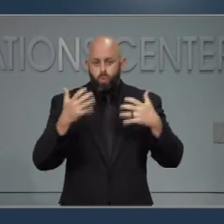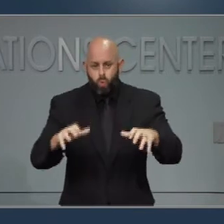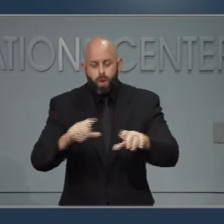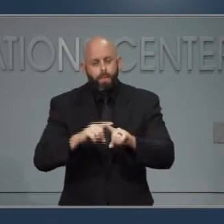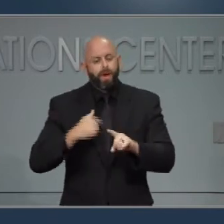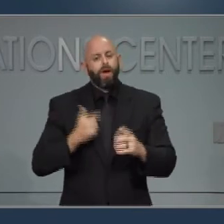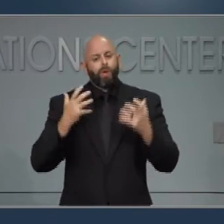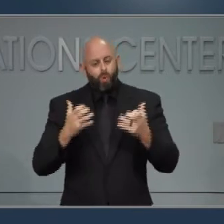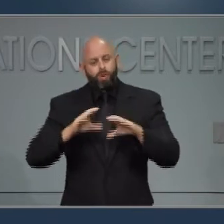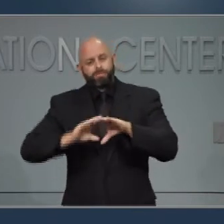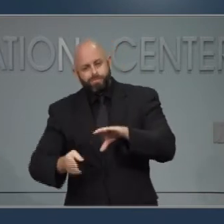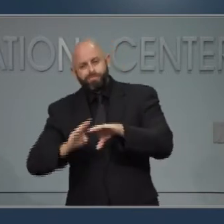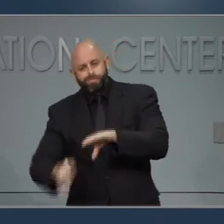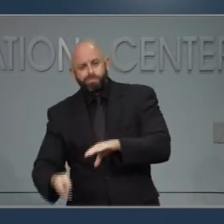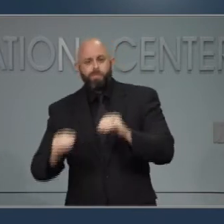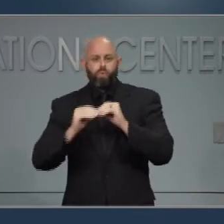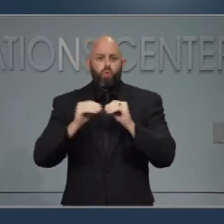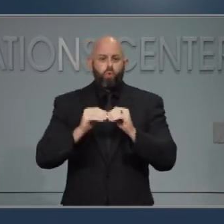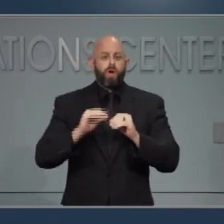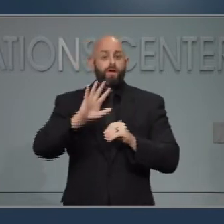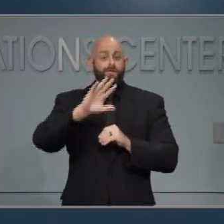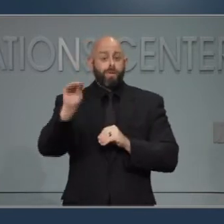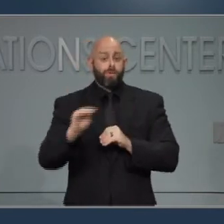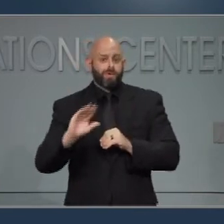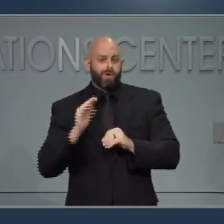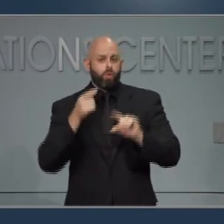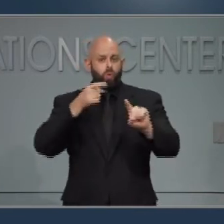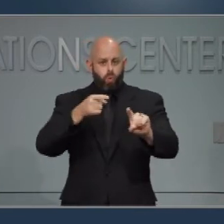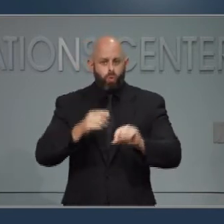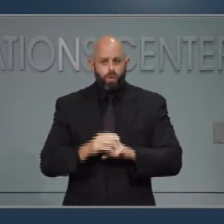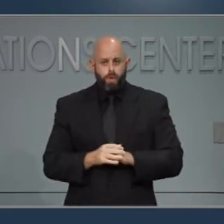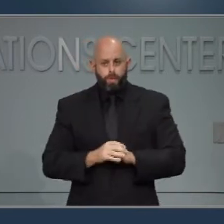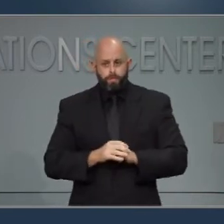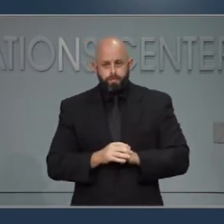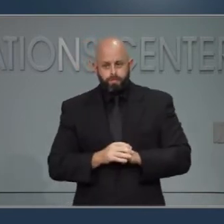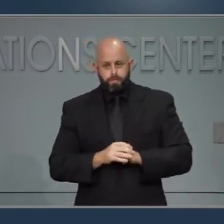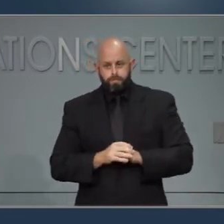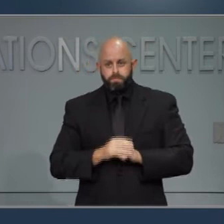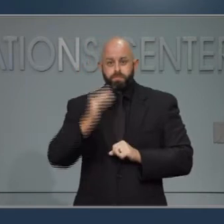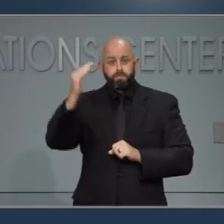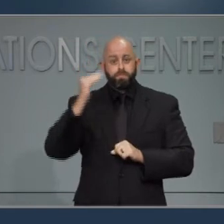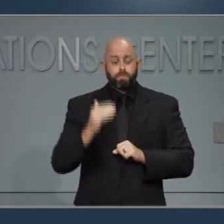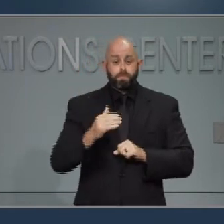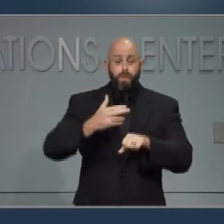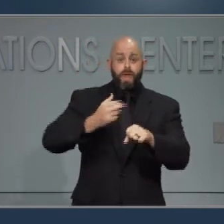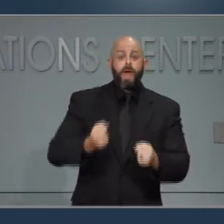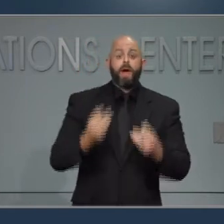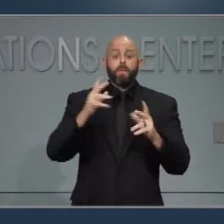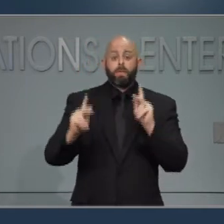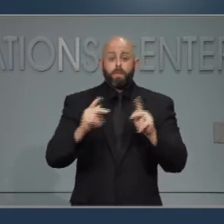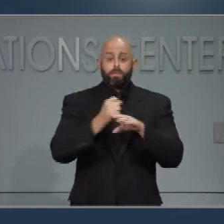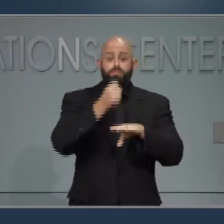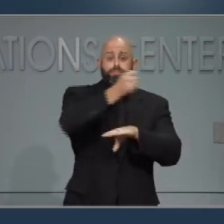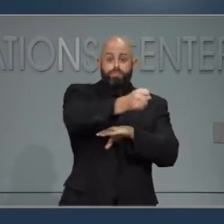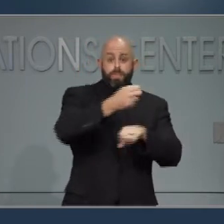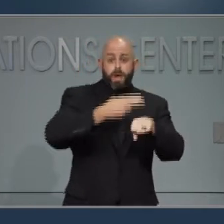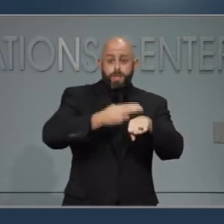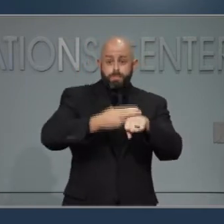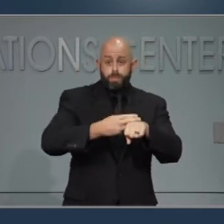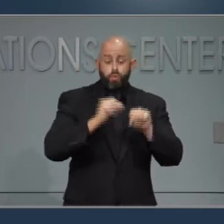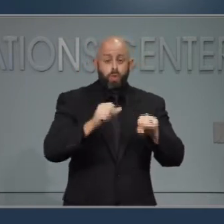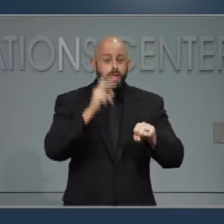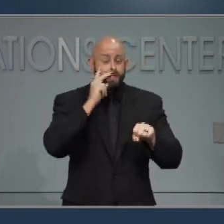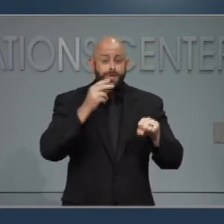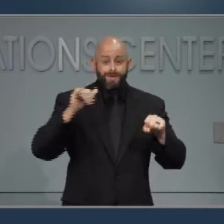numbers down to 5% or less. Next, for hospitalization from COVID, you can see that the yellow line